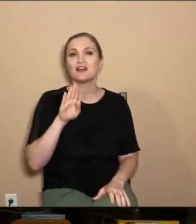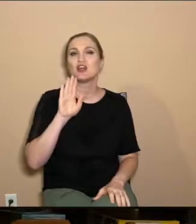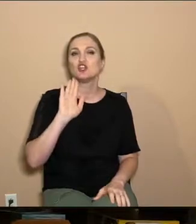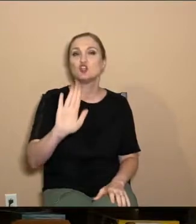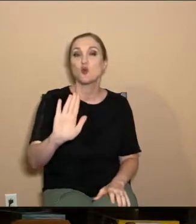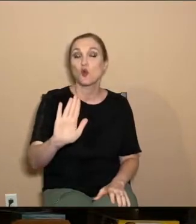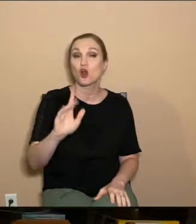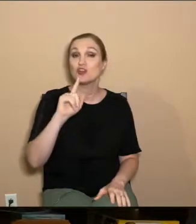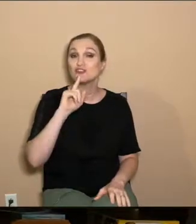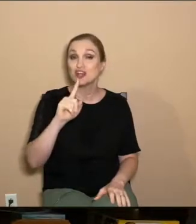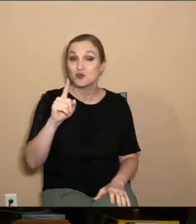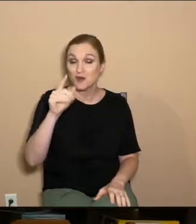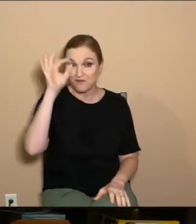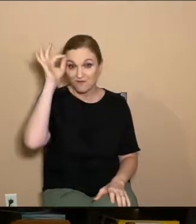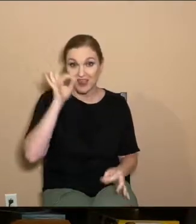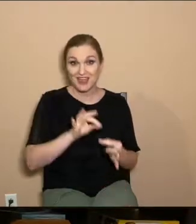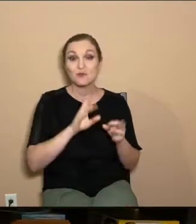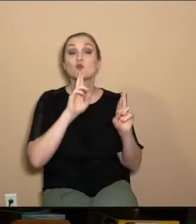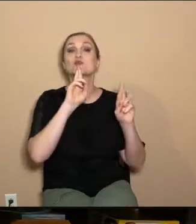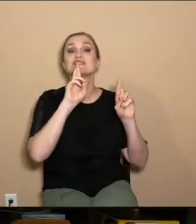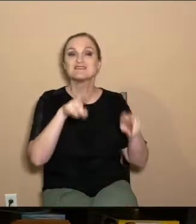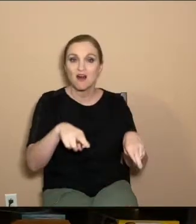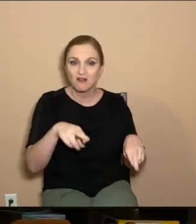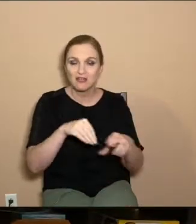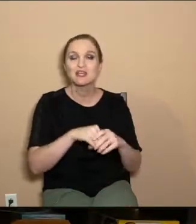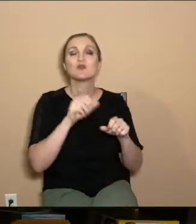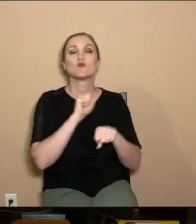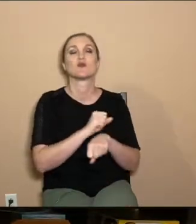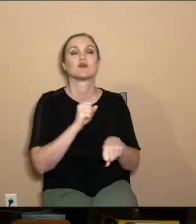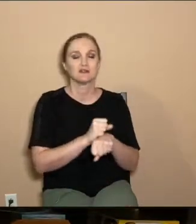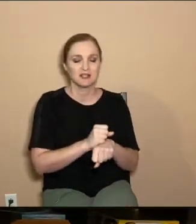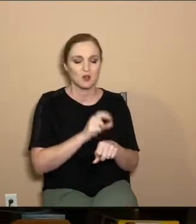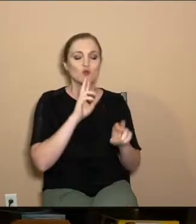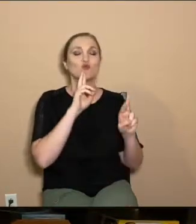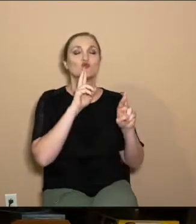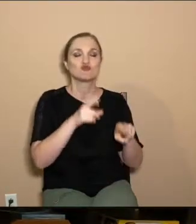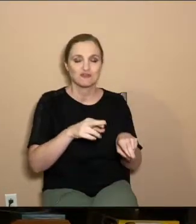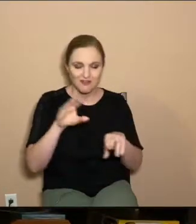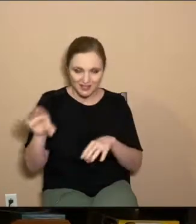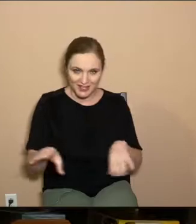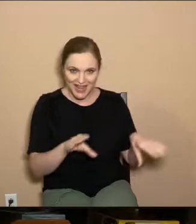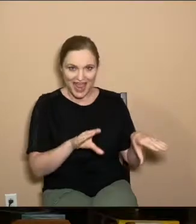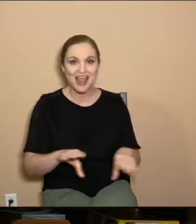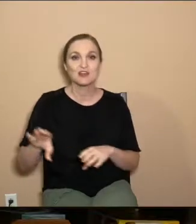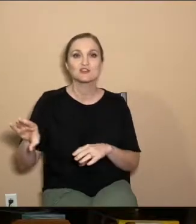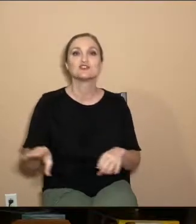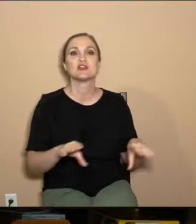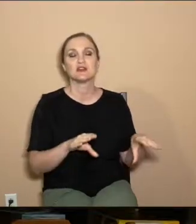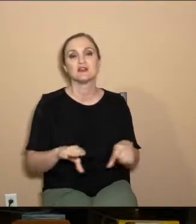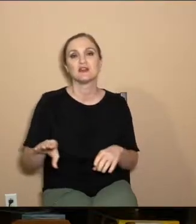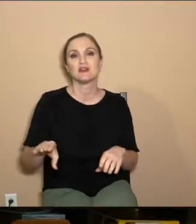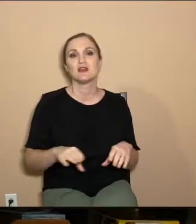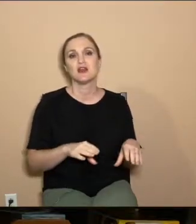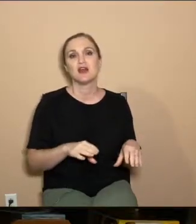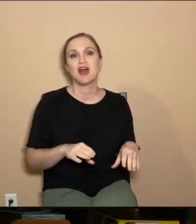genuine faith is going to result in works. It's going to result in action that, that are going to come naturally because